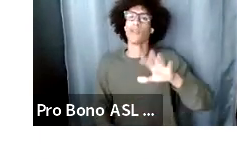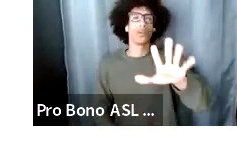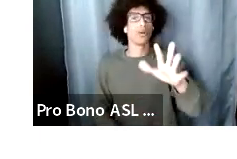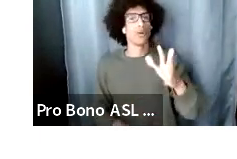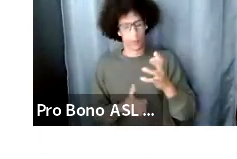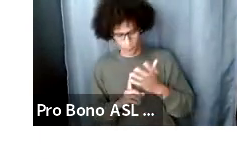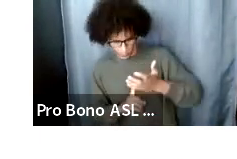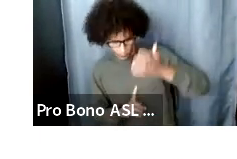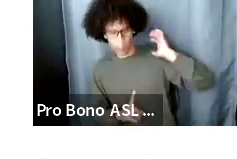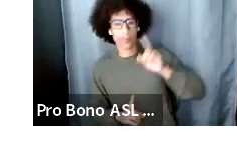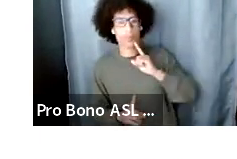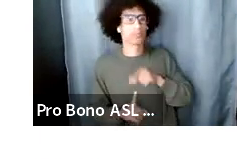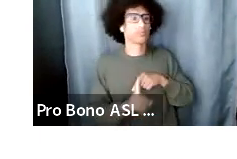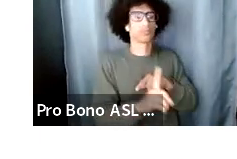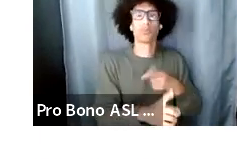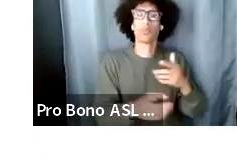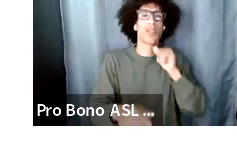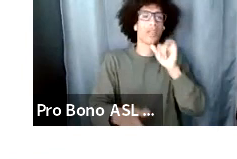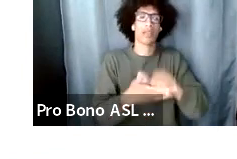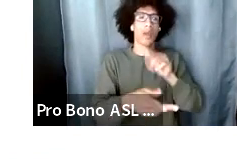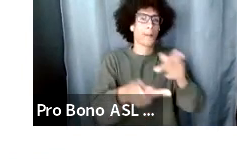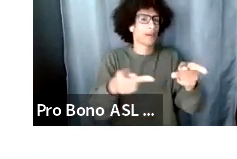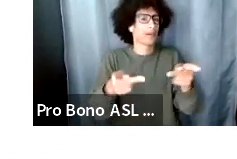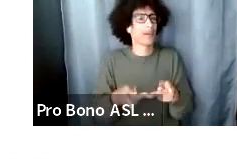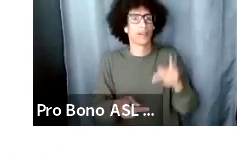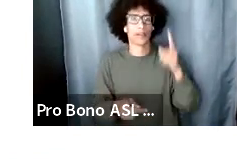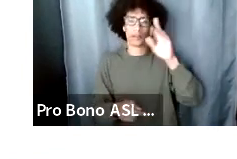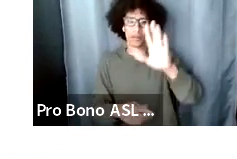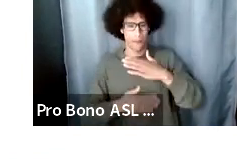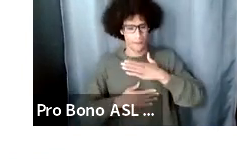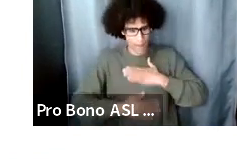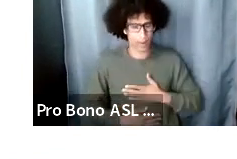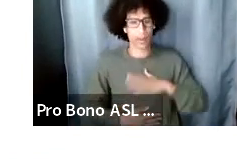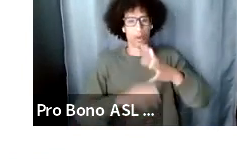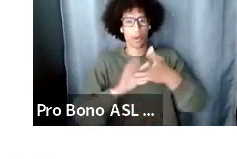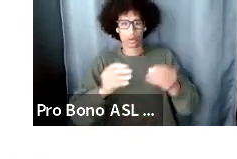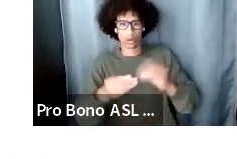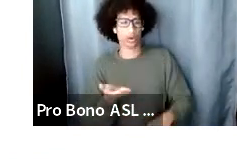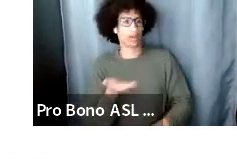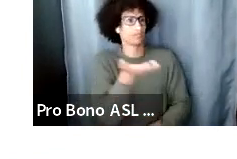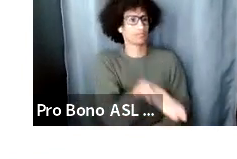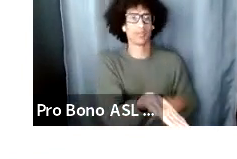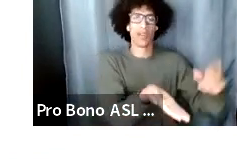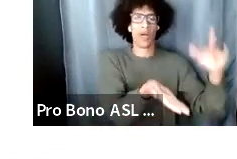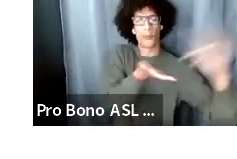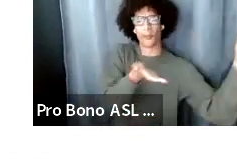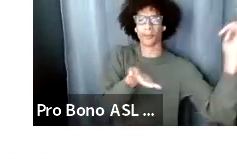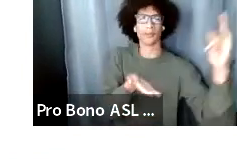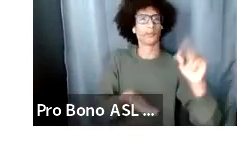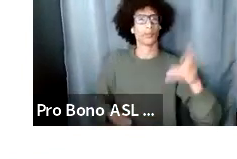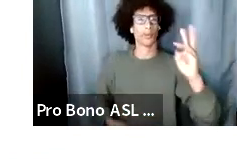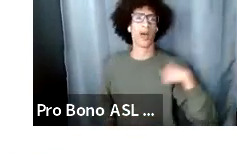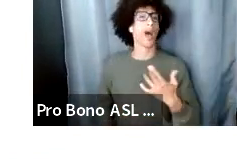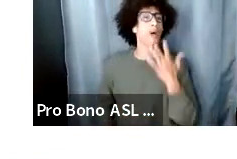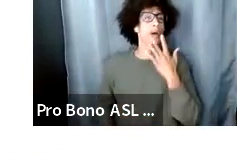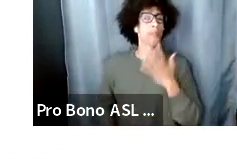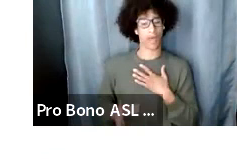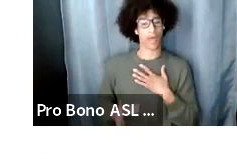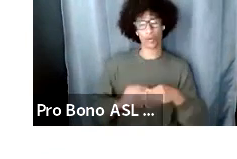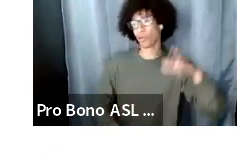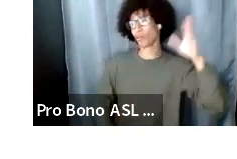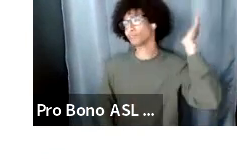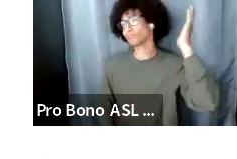to put your your body and your story i would rather do my story in a park before i let a white producer tell me